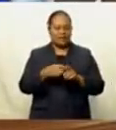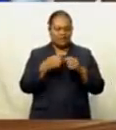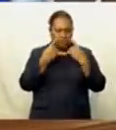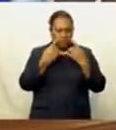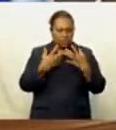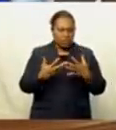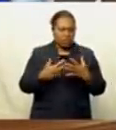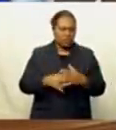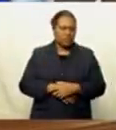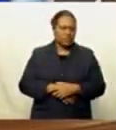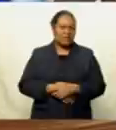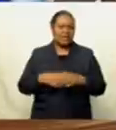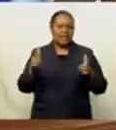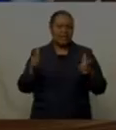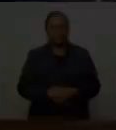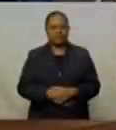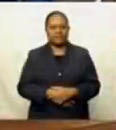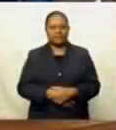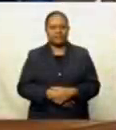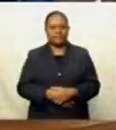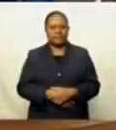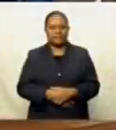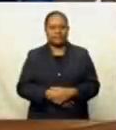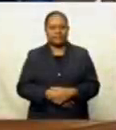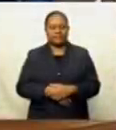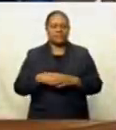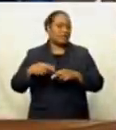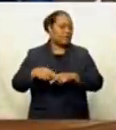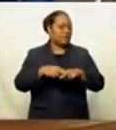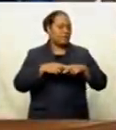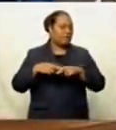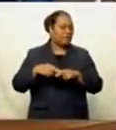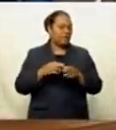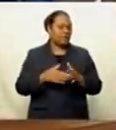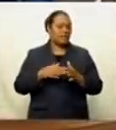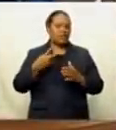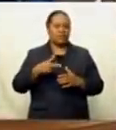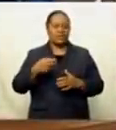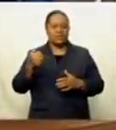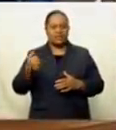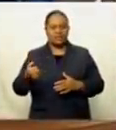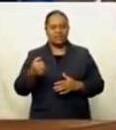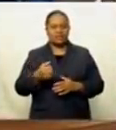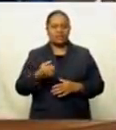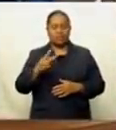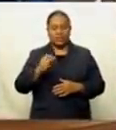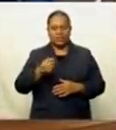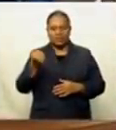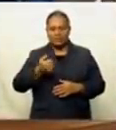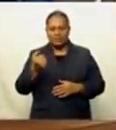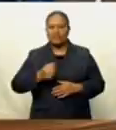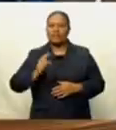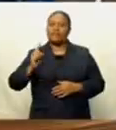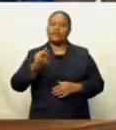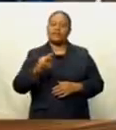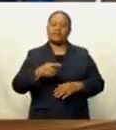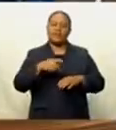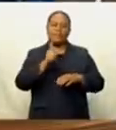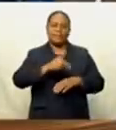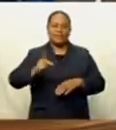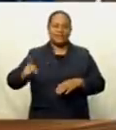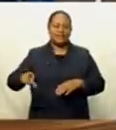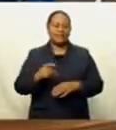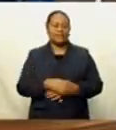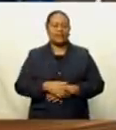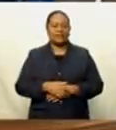post with less than two minutes remaining. Fiji created history in 2016 by becoming the first Pacific Island country to win